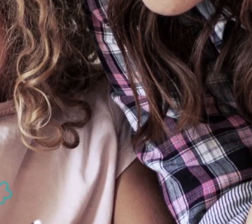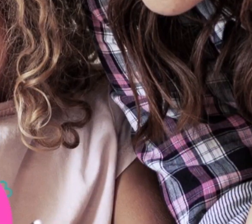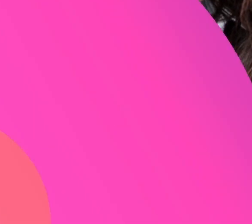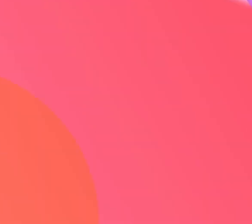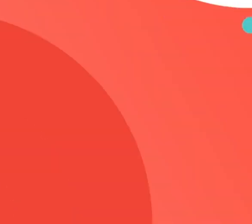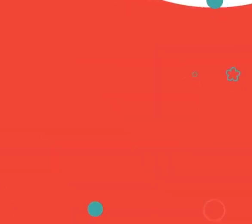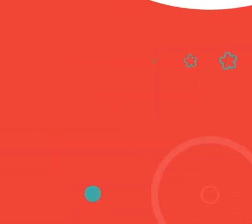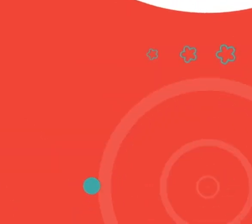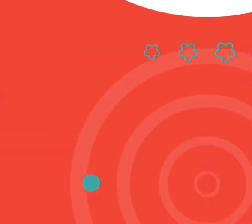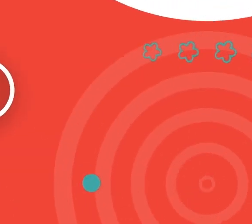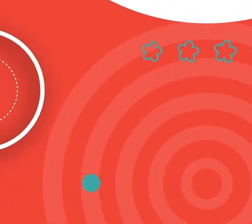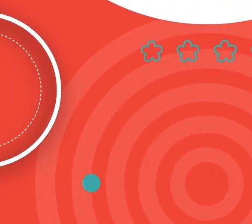How possible are limited? just